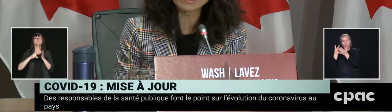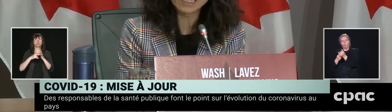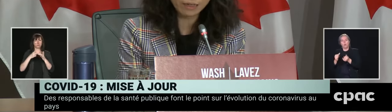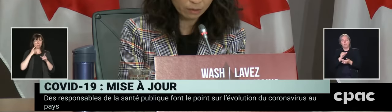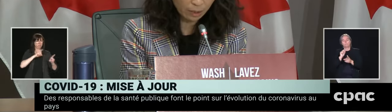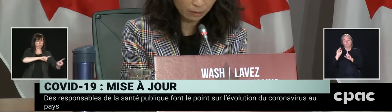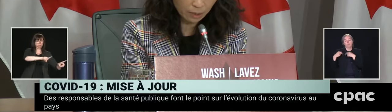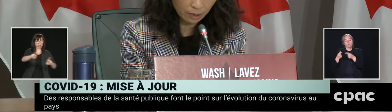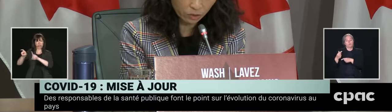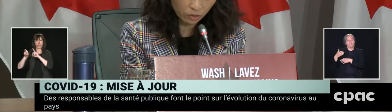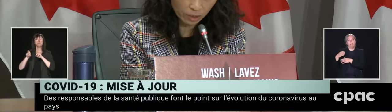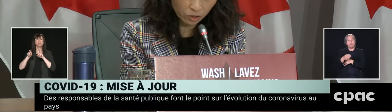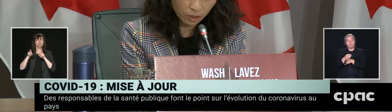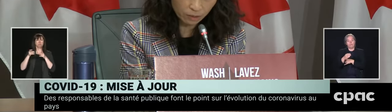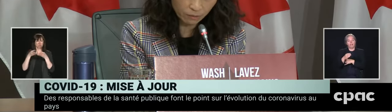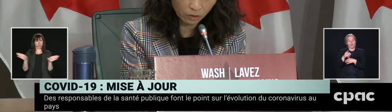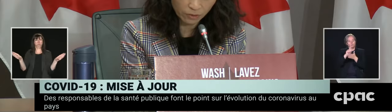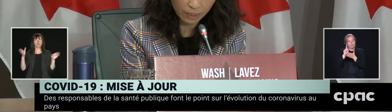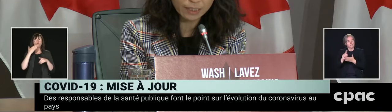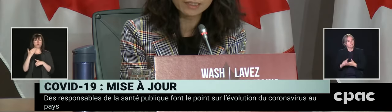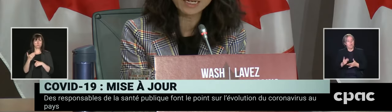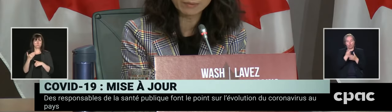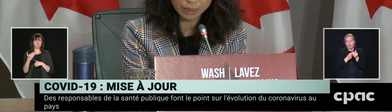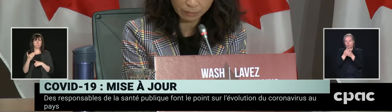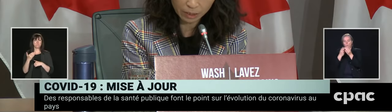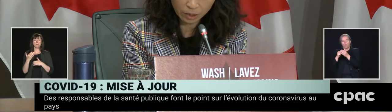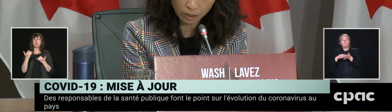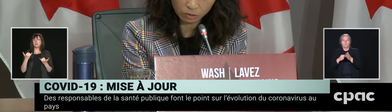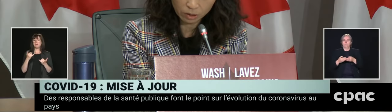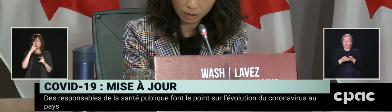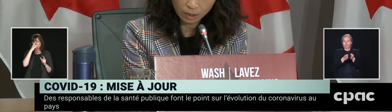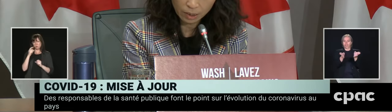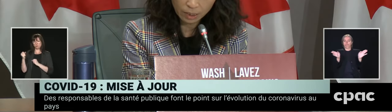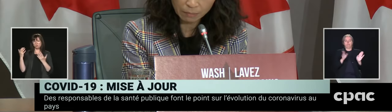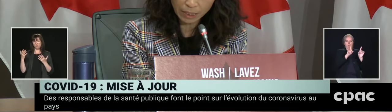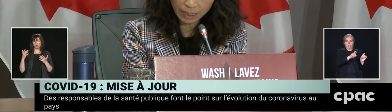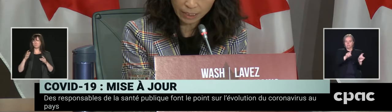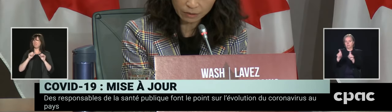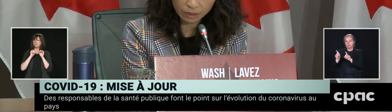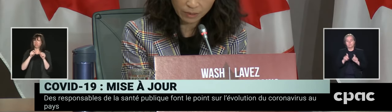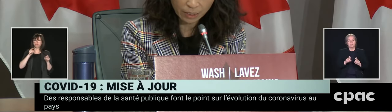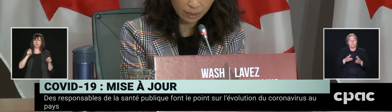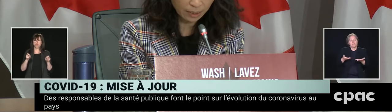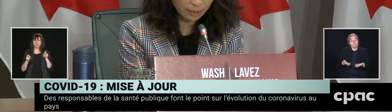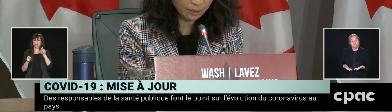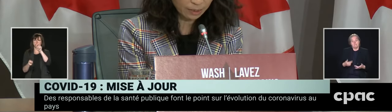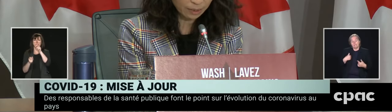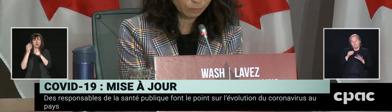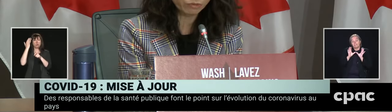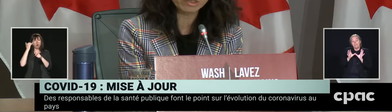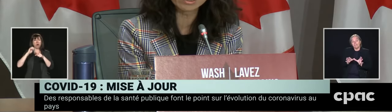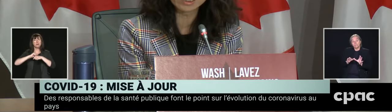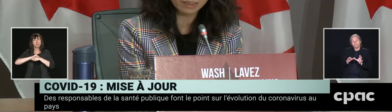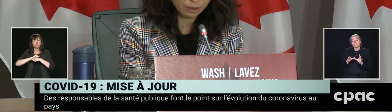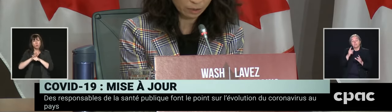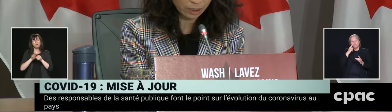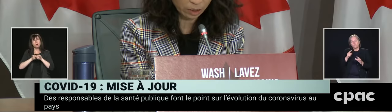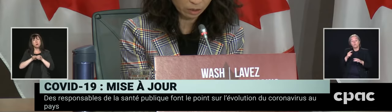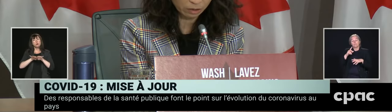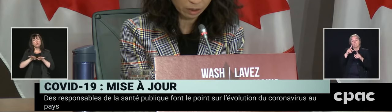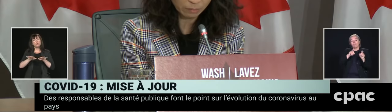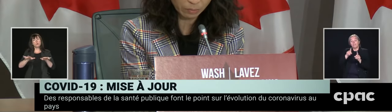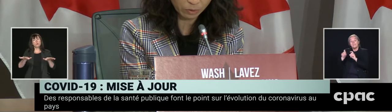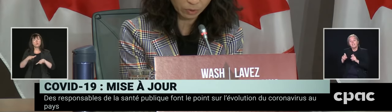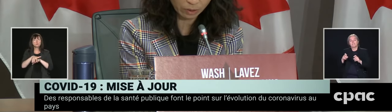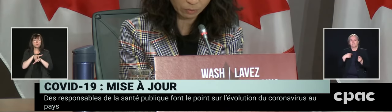Right now, our testing strategy is evolving as the epidemic slows. In many areas of Canada, testing is broadening to